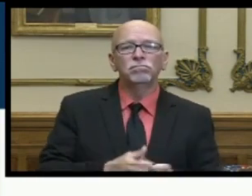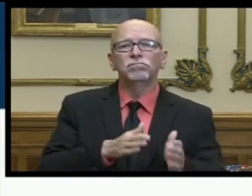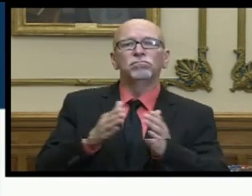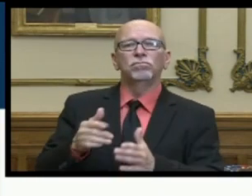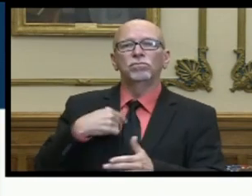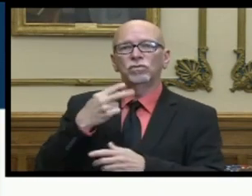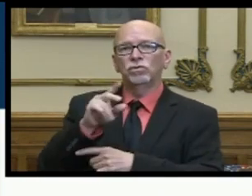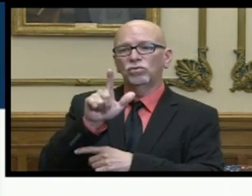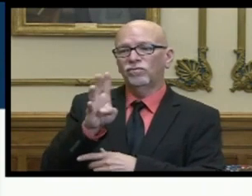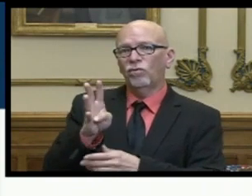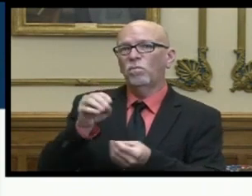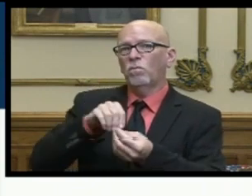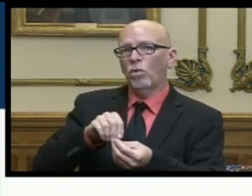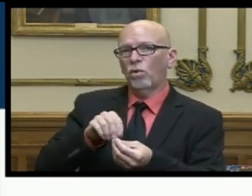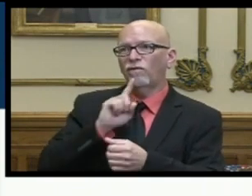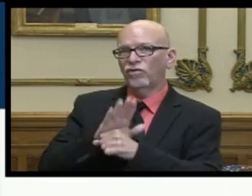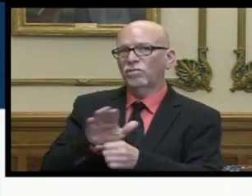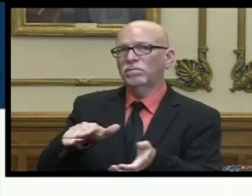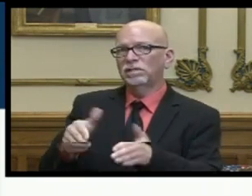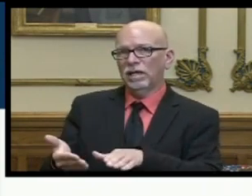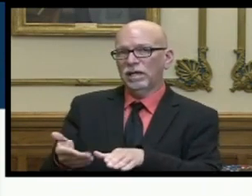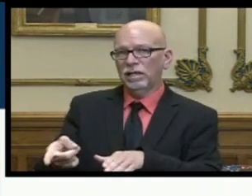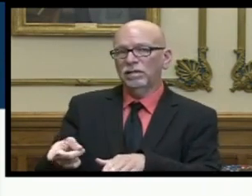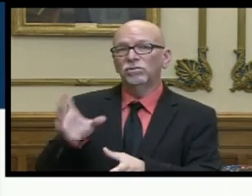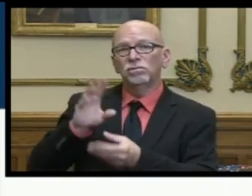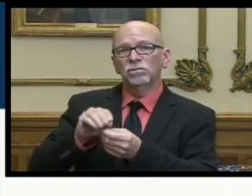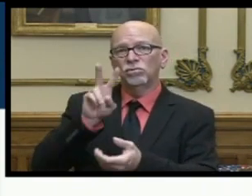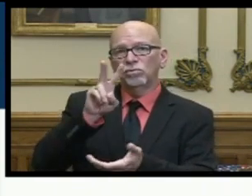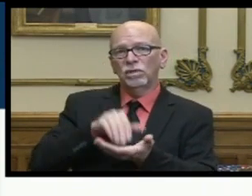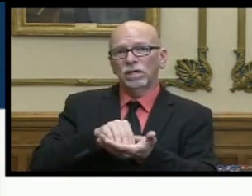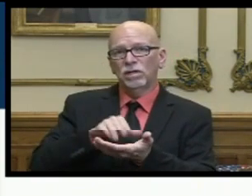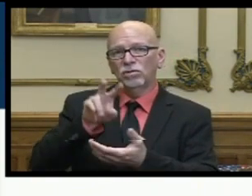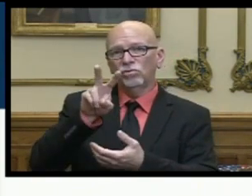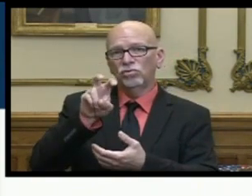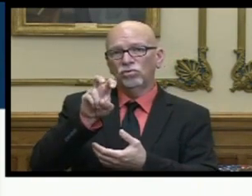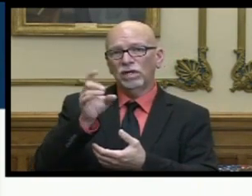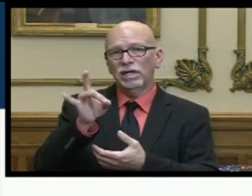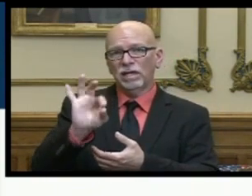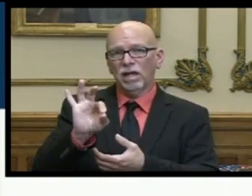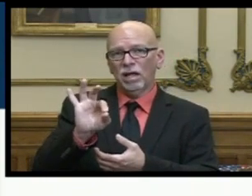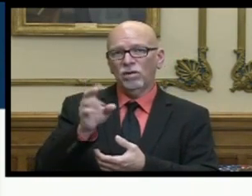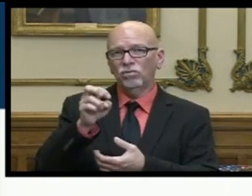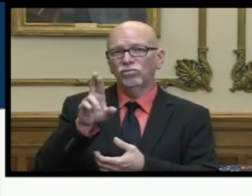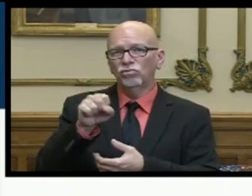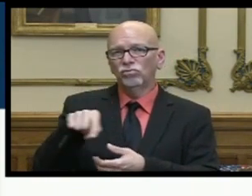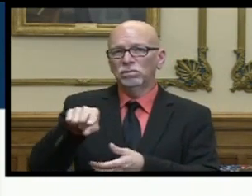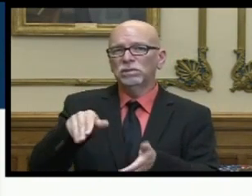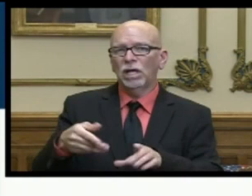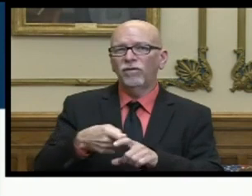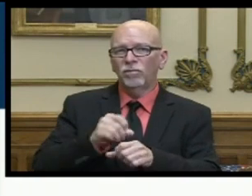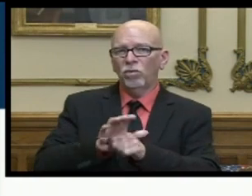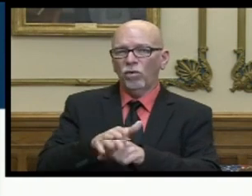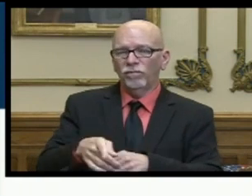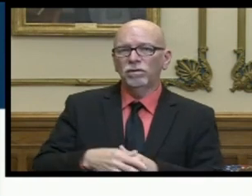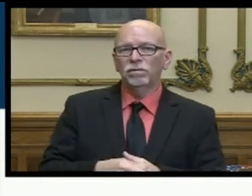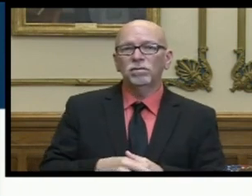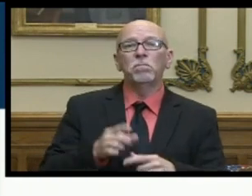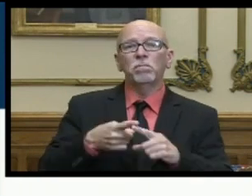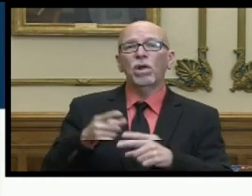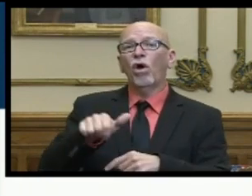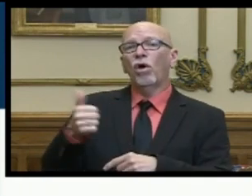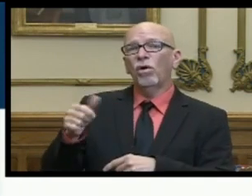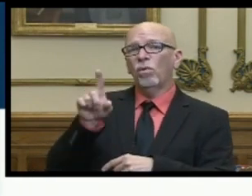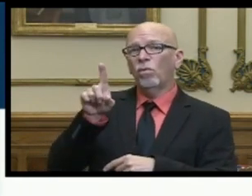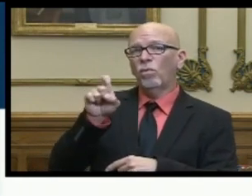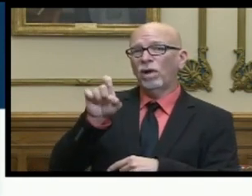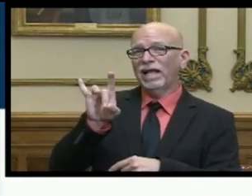also saw 24 additional confirmed deaths to date 2289 hoosiers have died of covid 19 and another